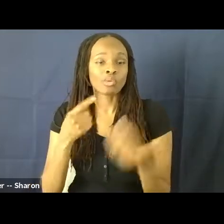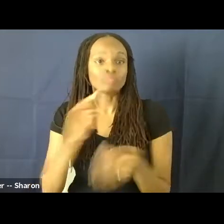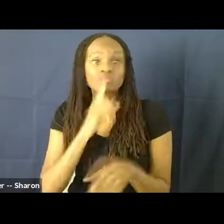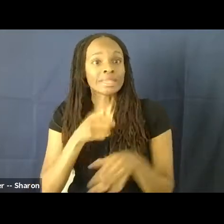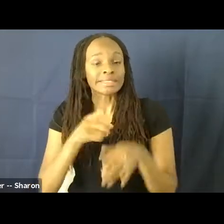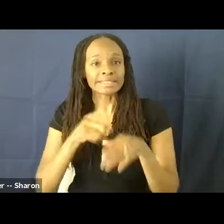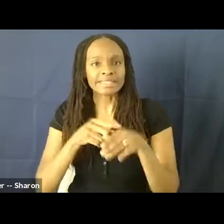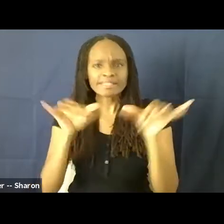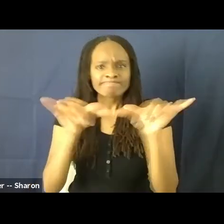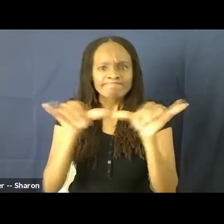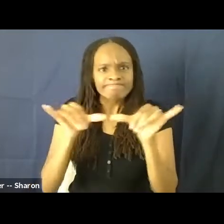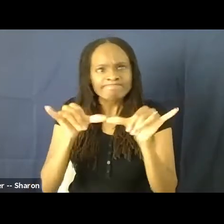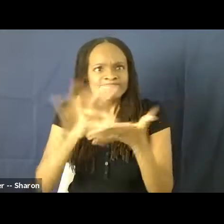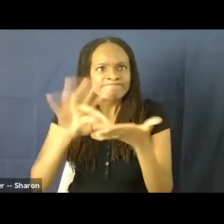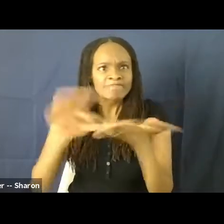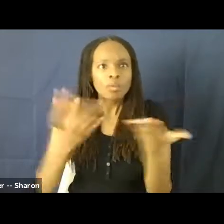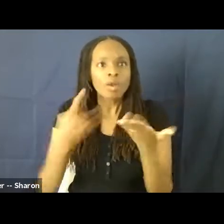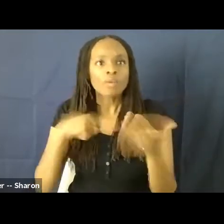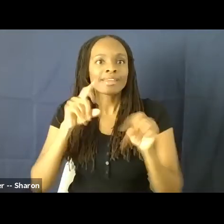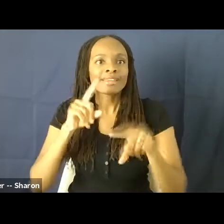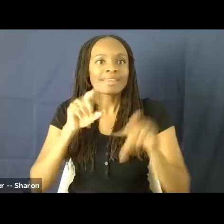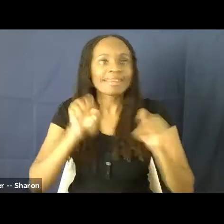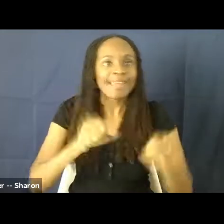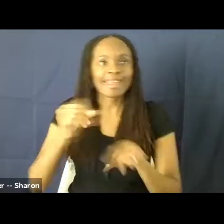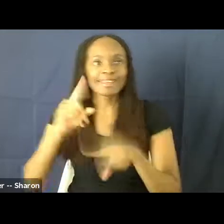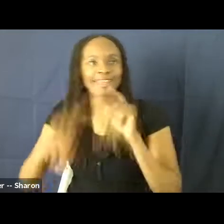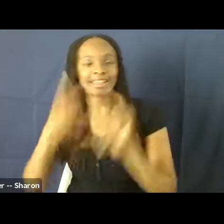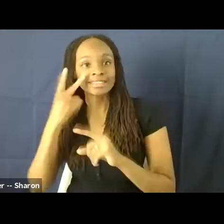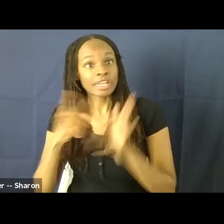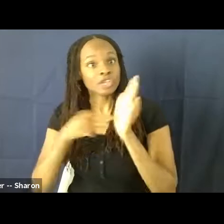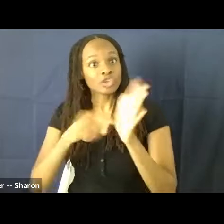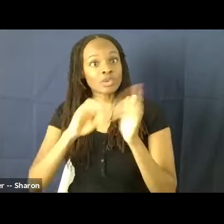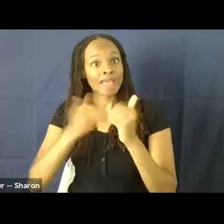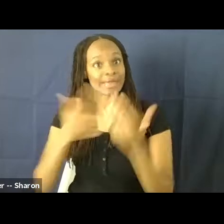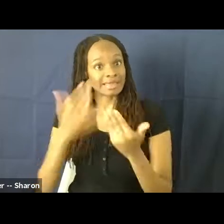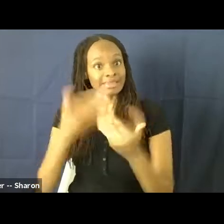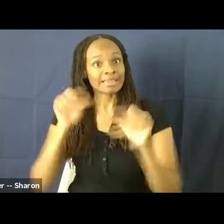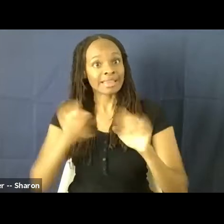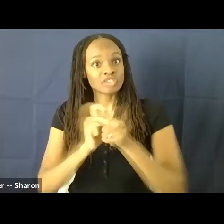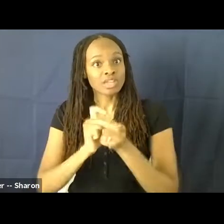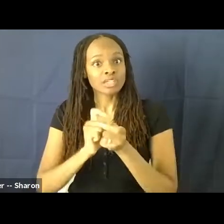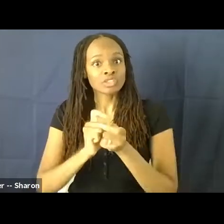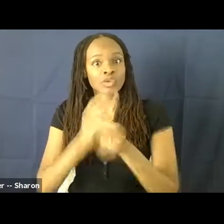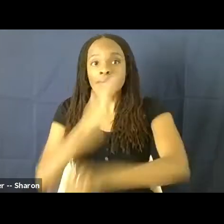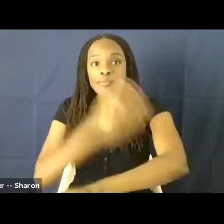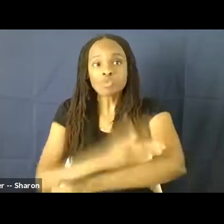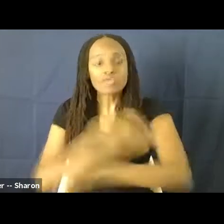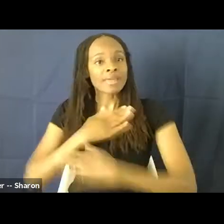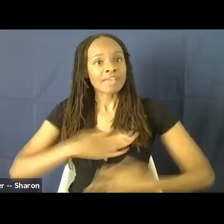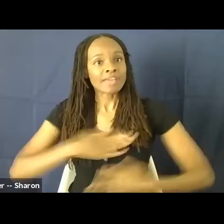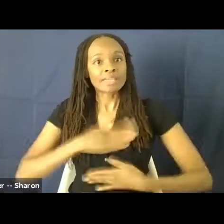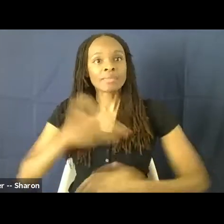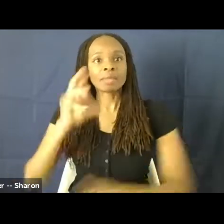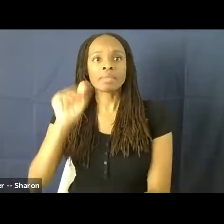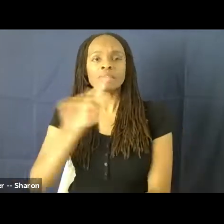show us how quickly and easily how changes can be made. And we know that improving entertainment media is a crucial factor